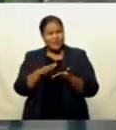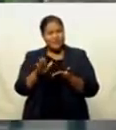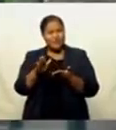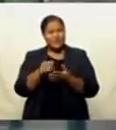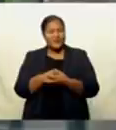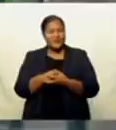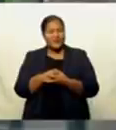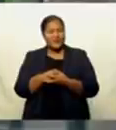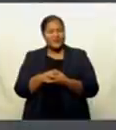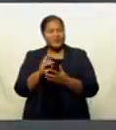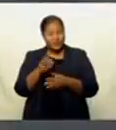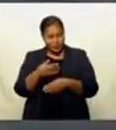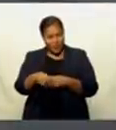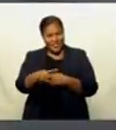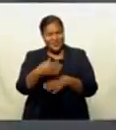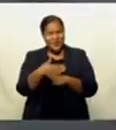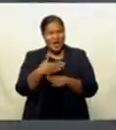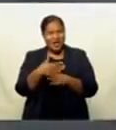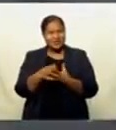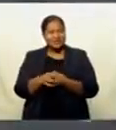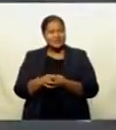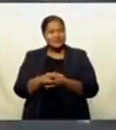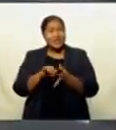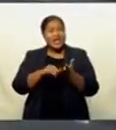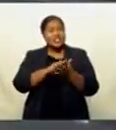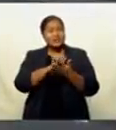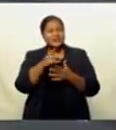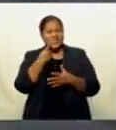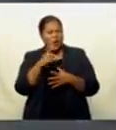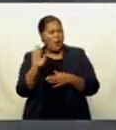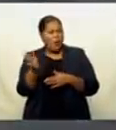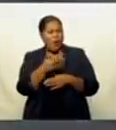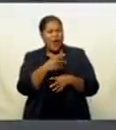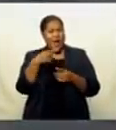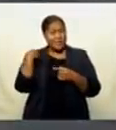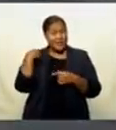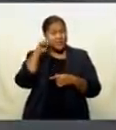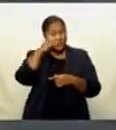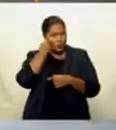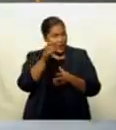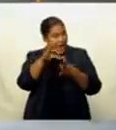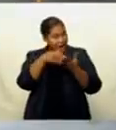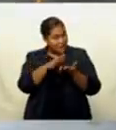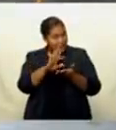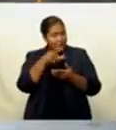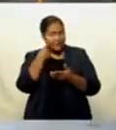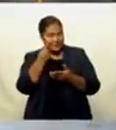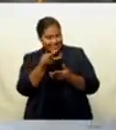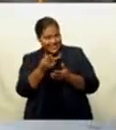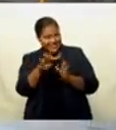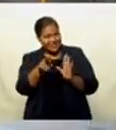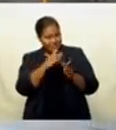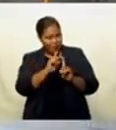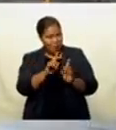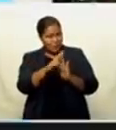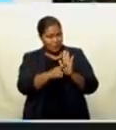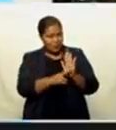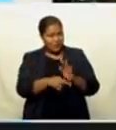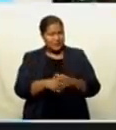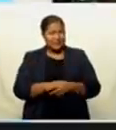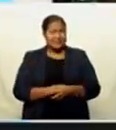operate. Shaheen Ali says all applications will be approved on a case-by-case basis. We will be